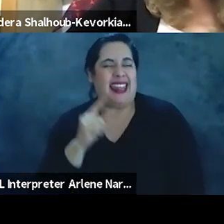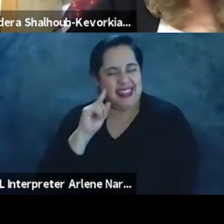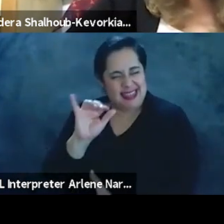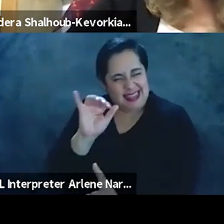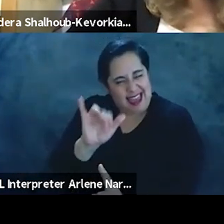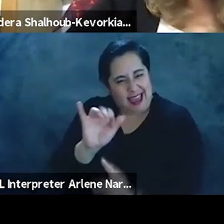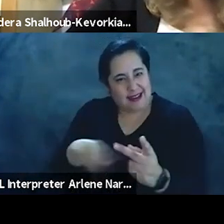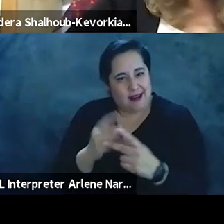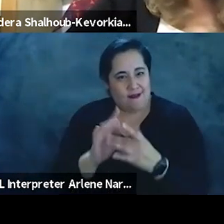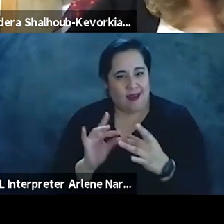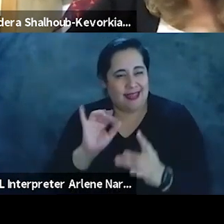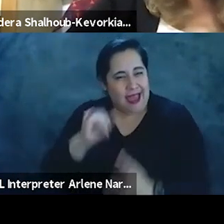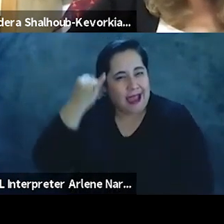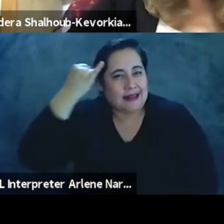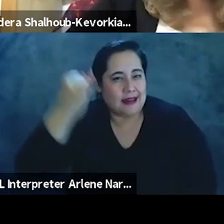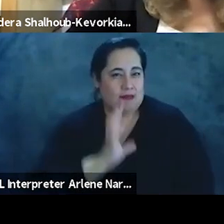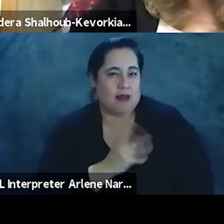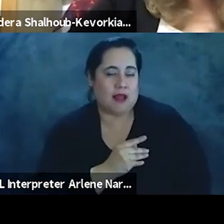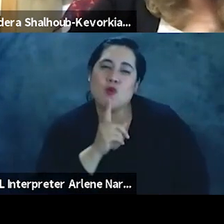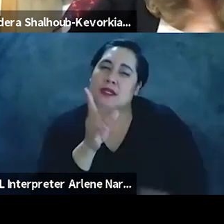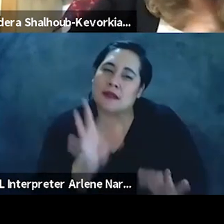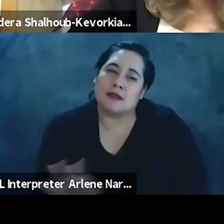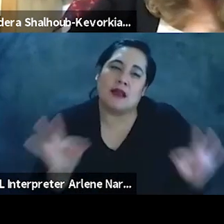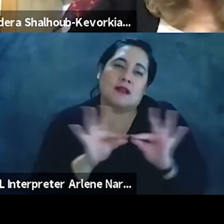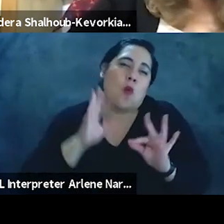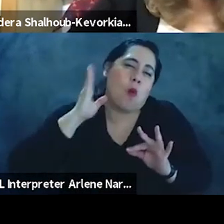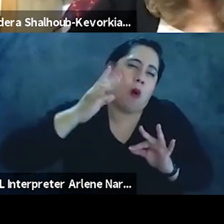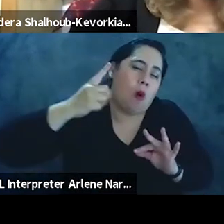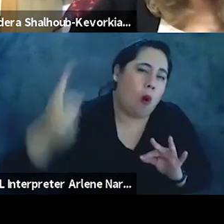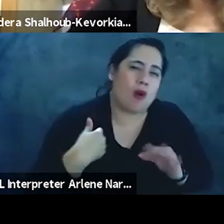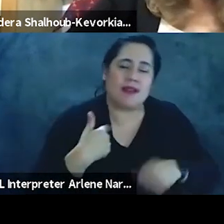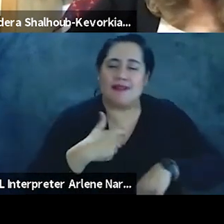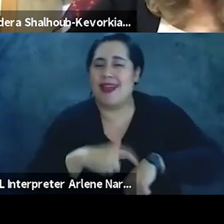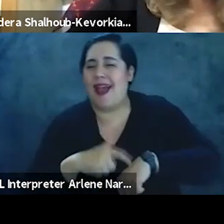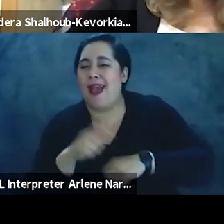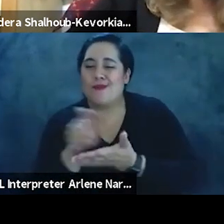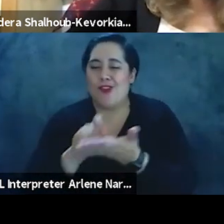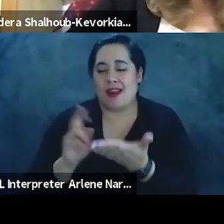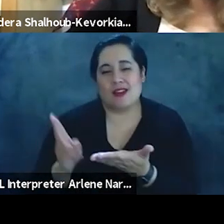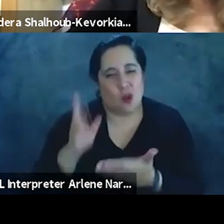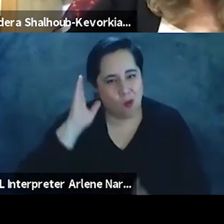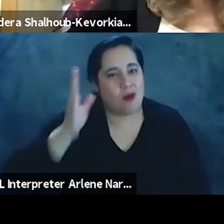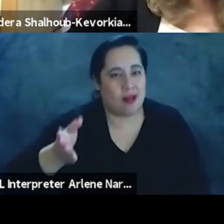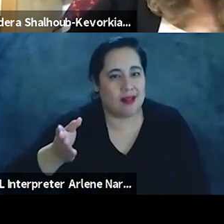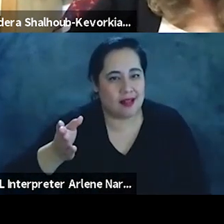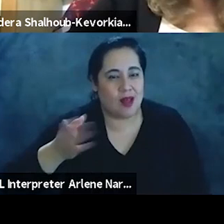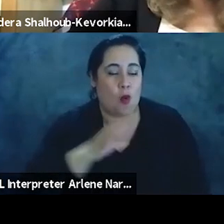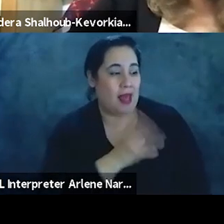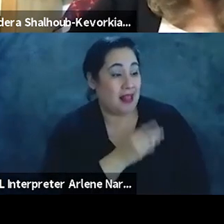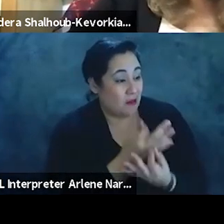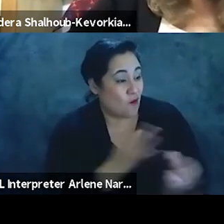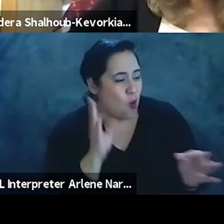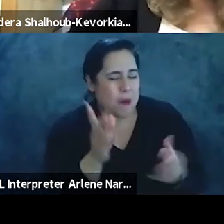of narrative work and that idea of Palestine is essential. We'll always have time to write history. And when Palestine is free, it'll be